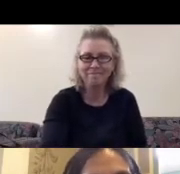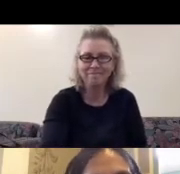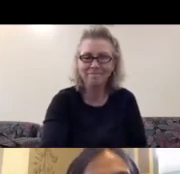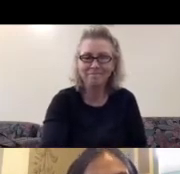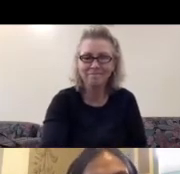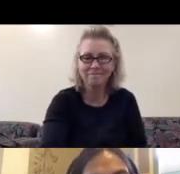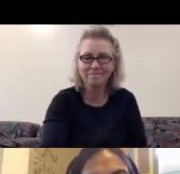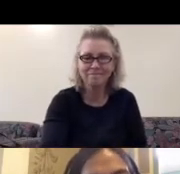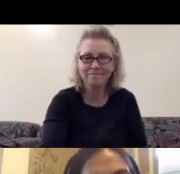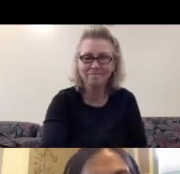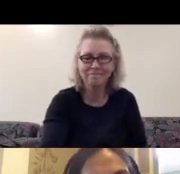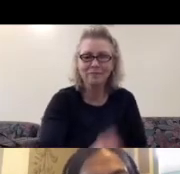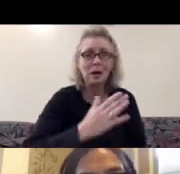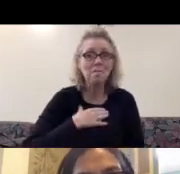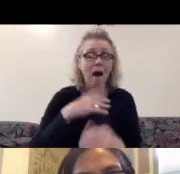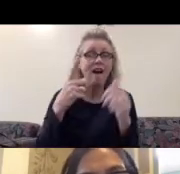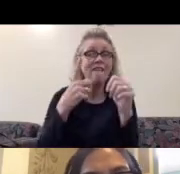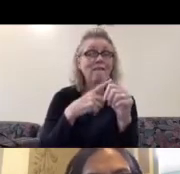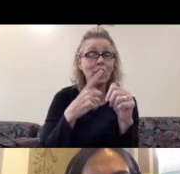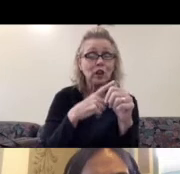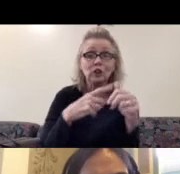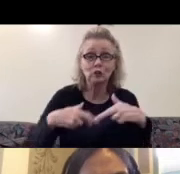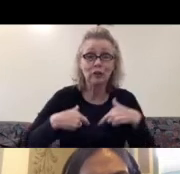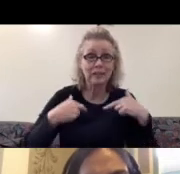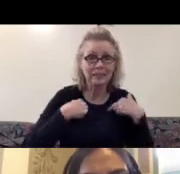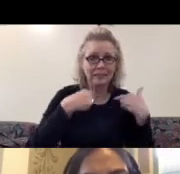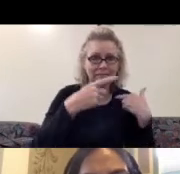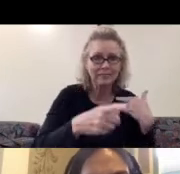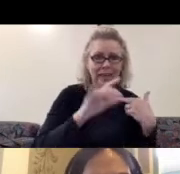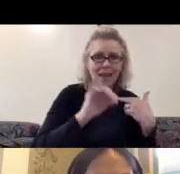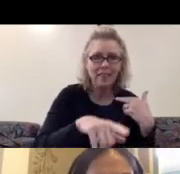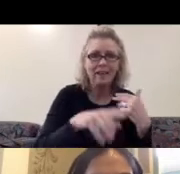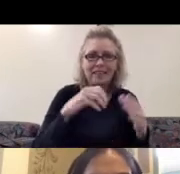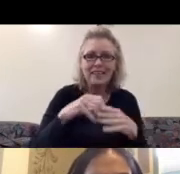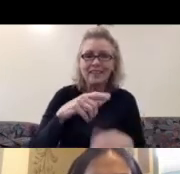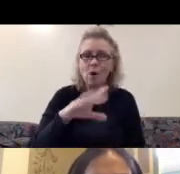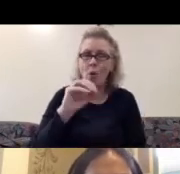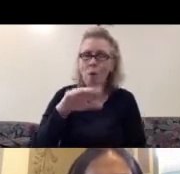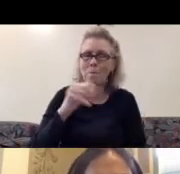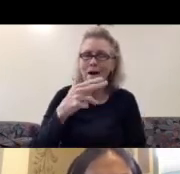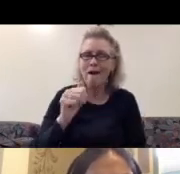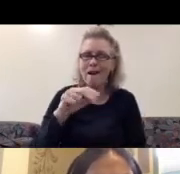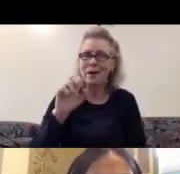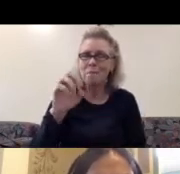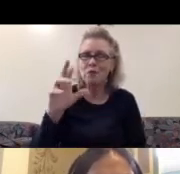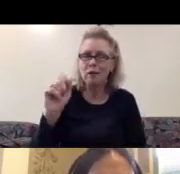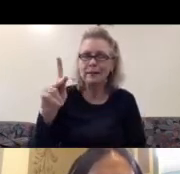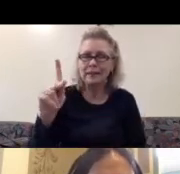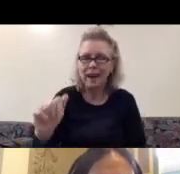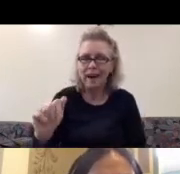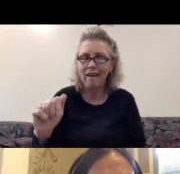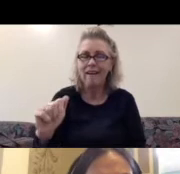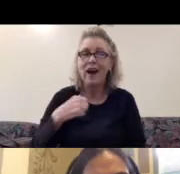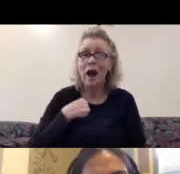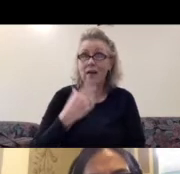My first residency was at Bemis Center for Contemporary Arts in Omaha, Nebraska, where I was given a studio that it was